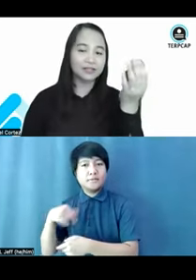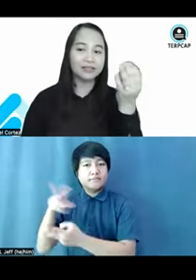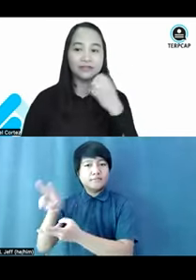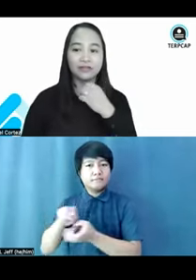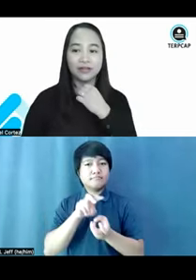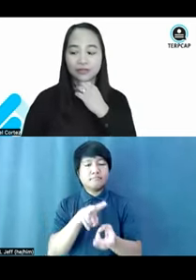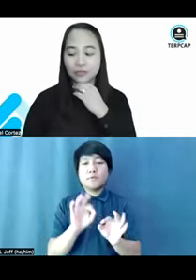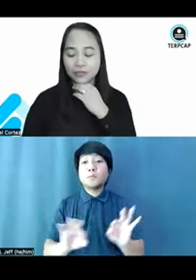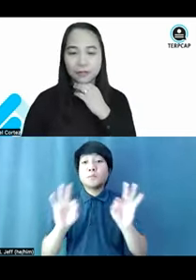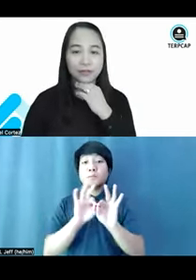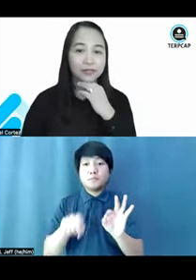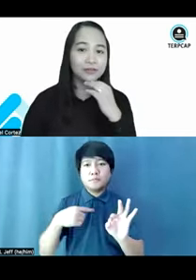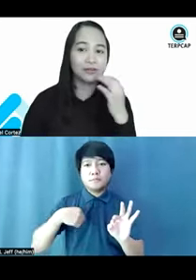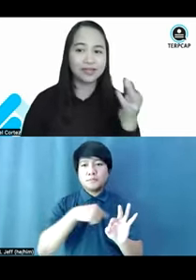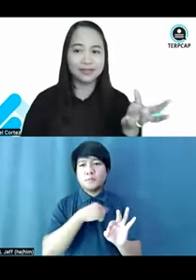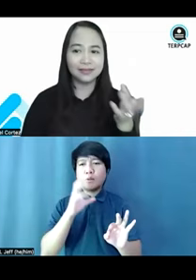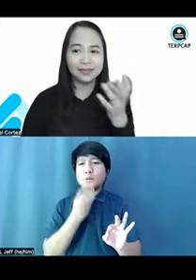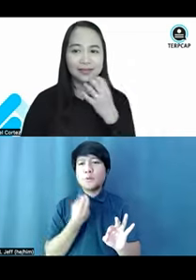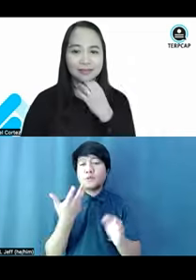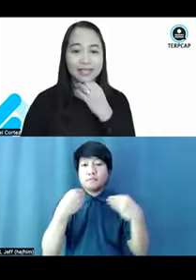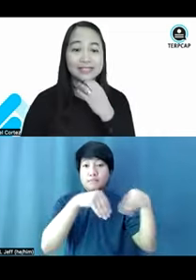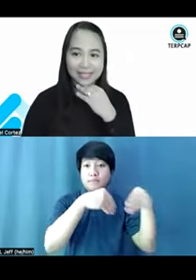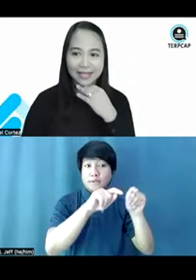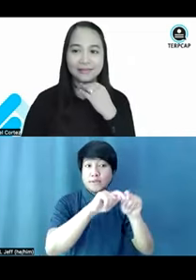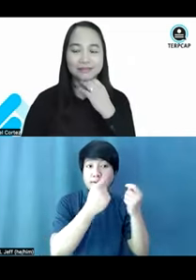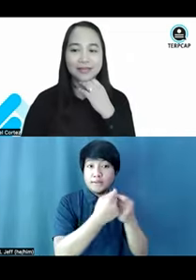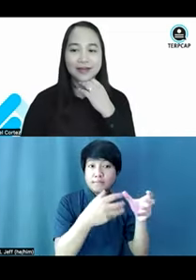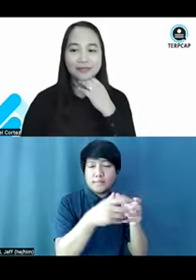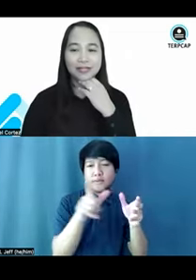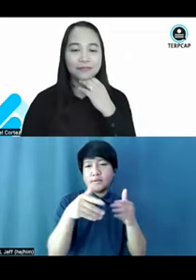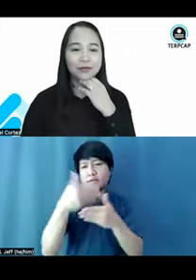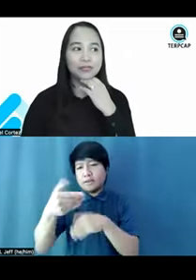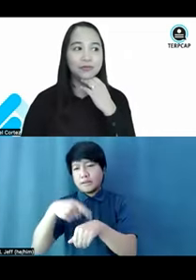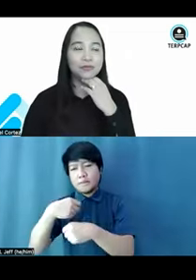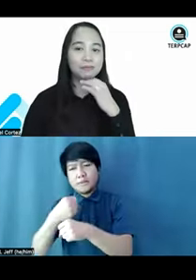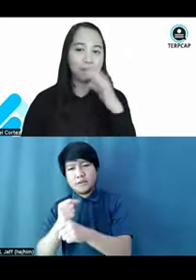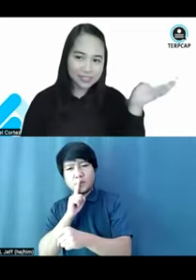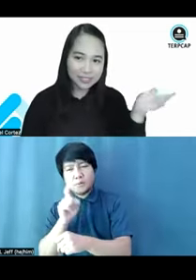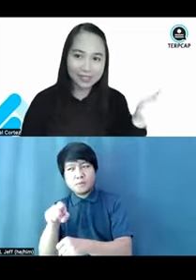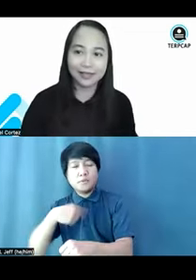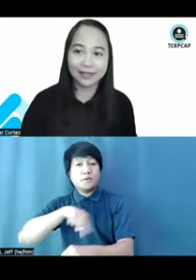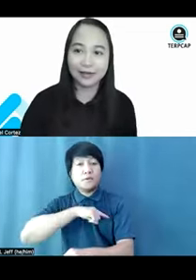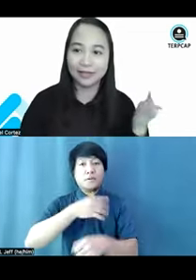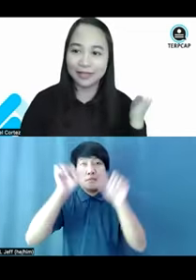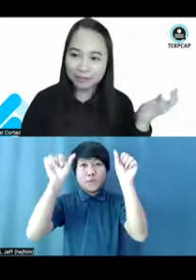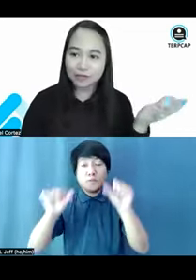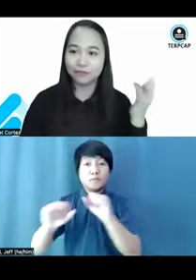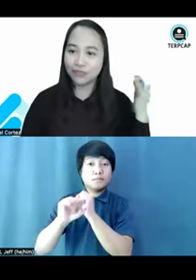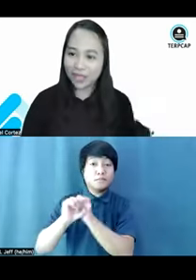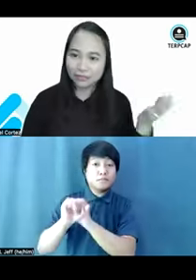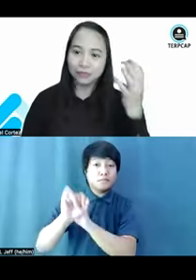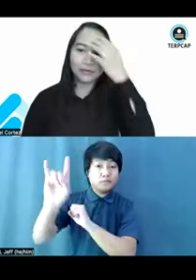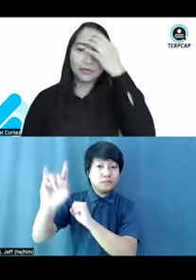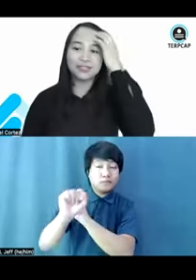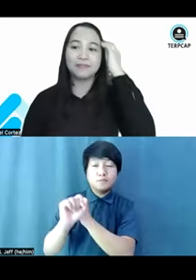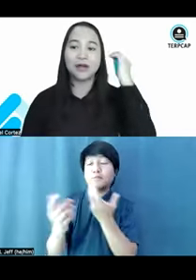important if to those who are part of the marketing team next time, right? If you will be posting like an image on